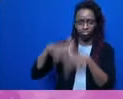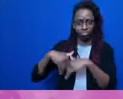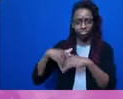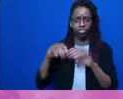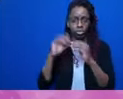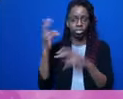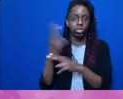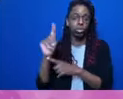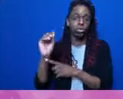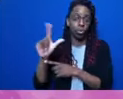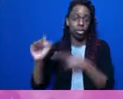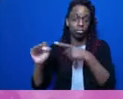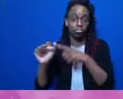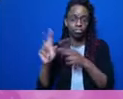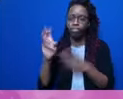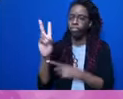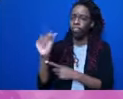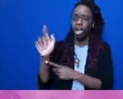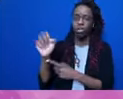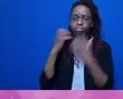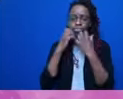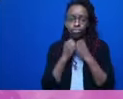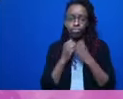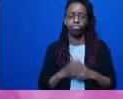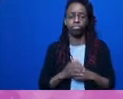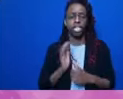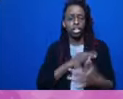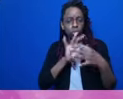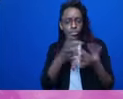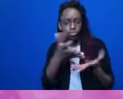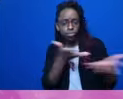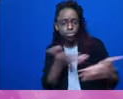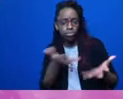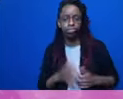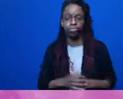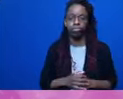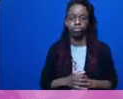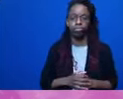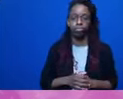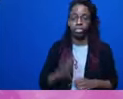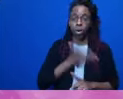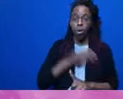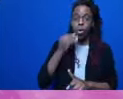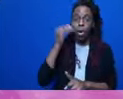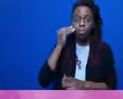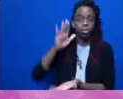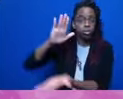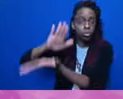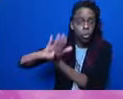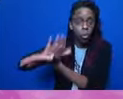relationship, in our homes, in our schools, and in our organizations, as well as in our communities.